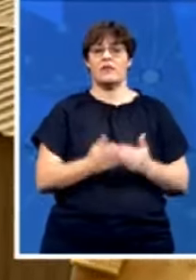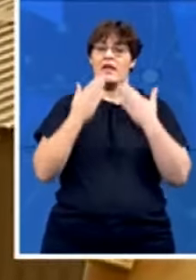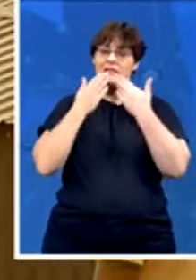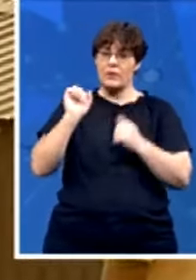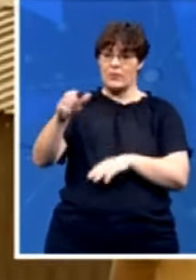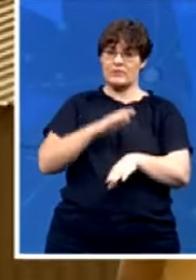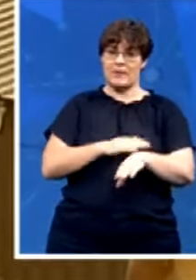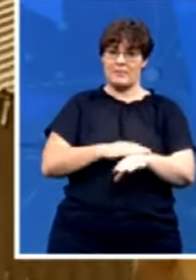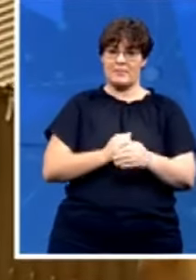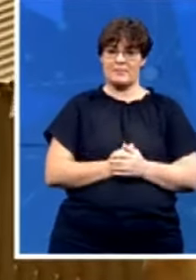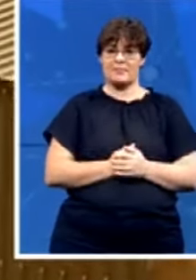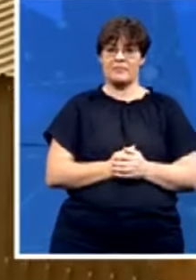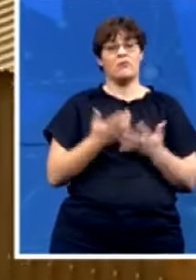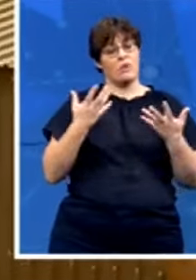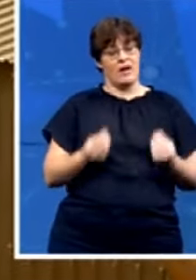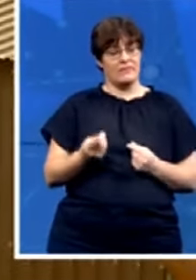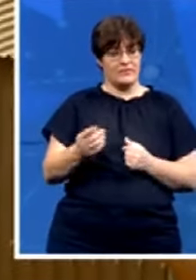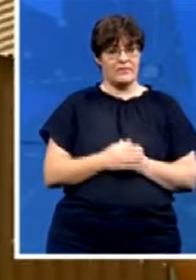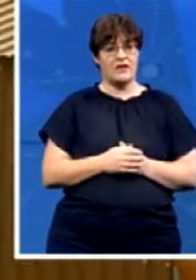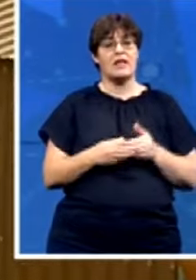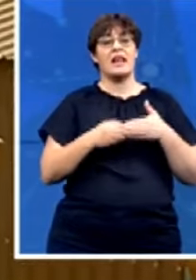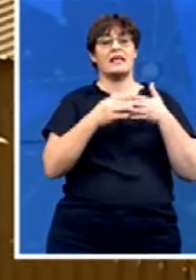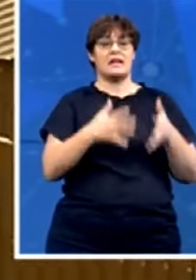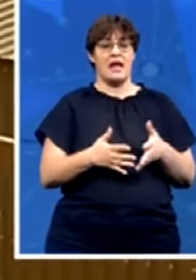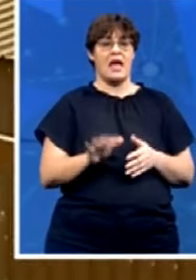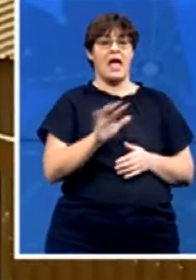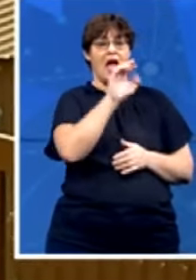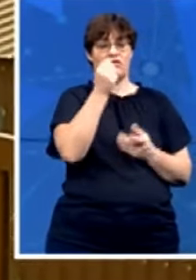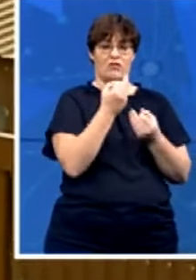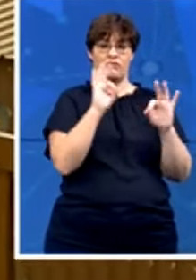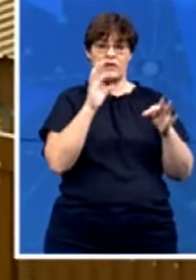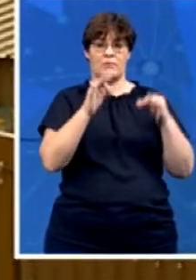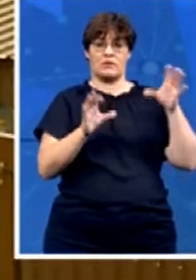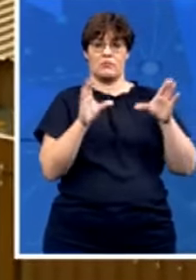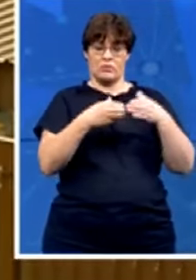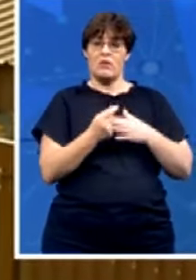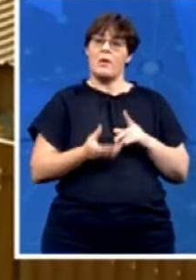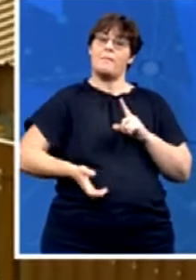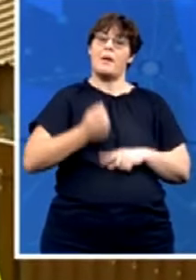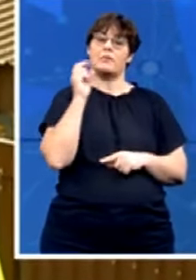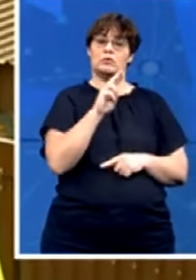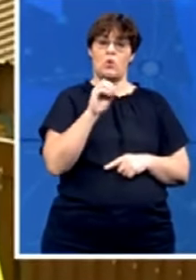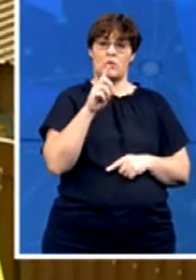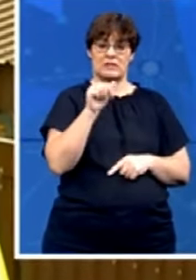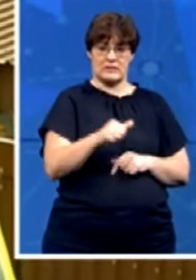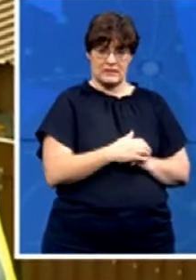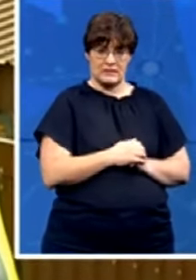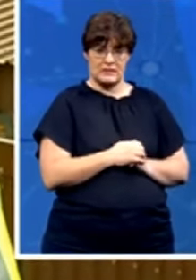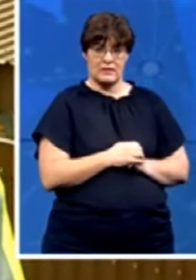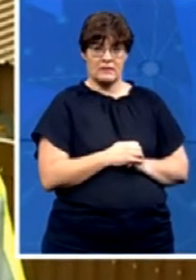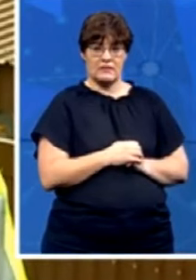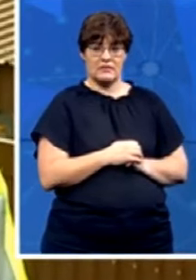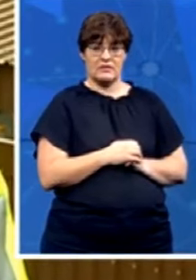have it that is the leader of the African freedom party saying that it was formed in 2016 initially called the the Zanin freedom party